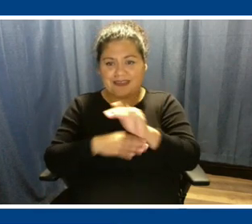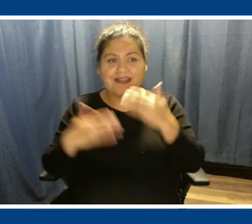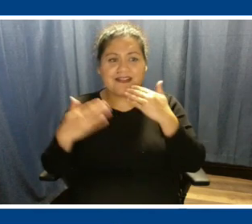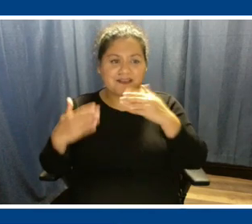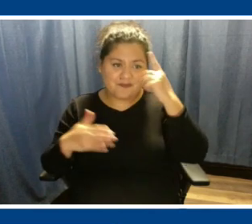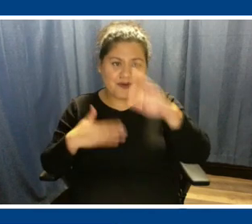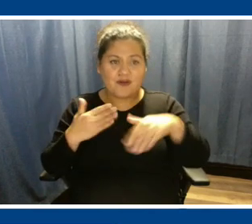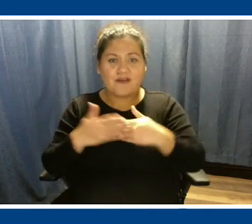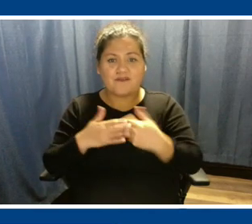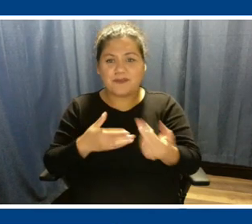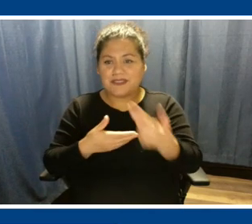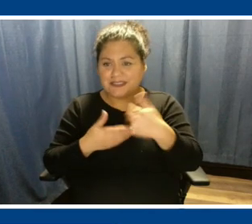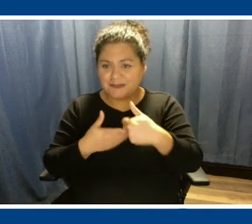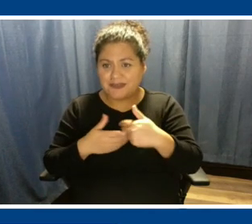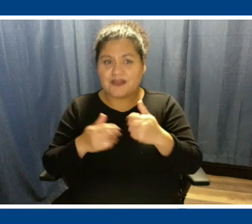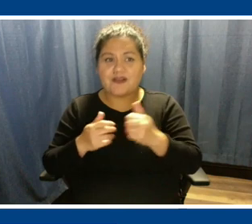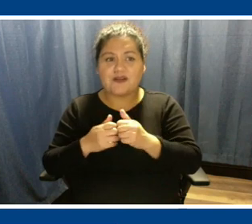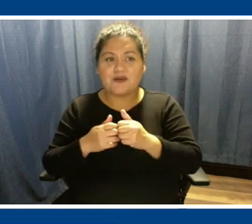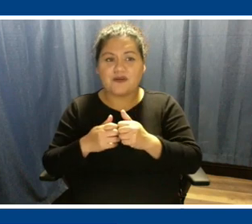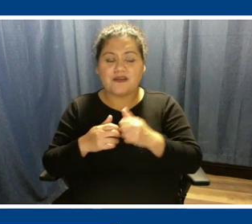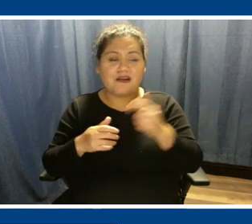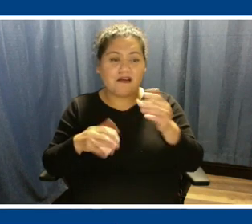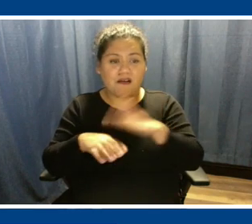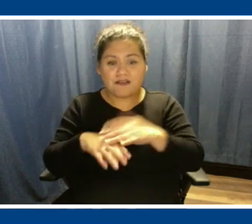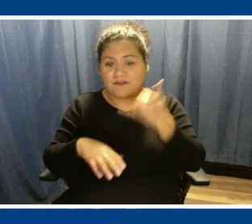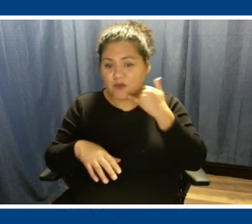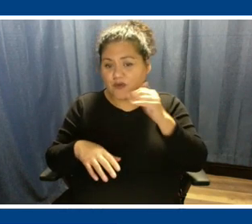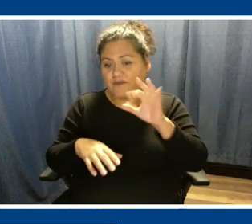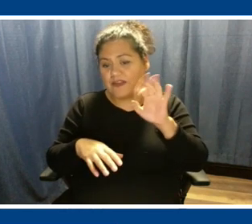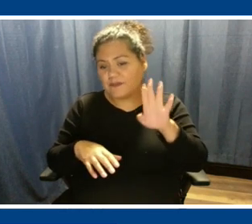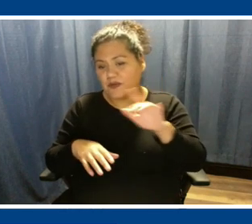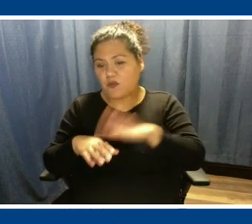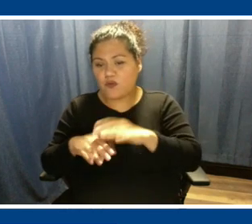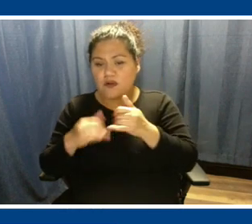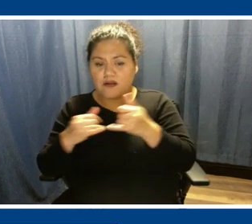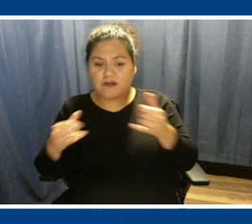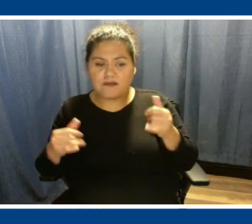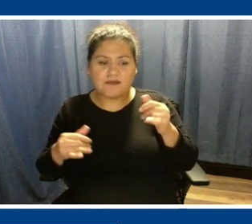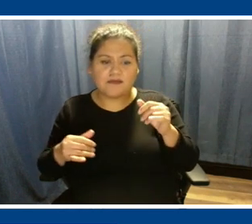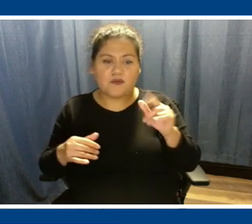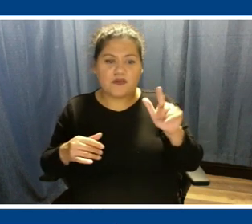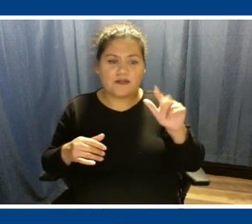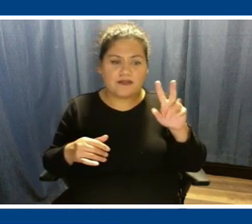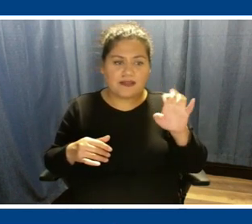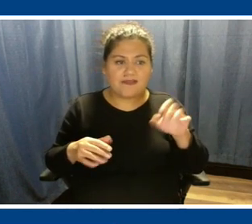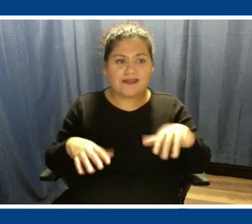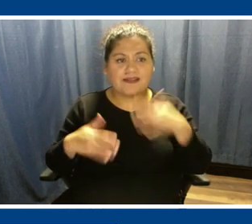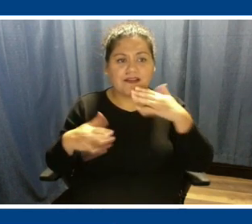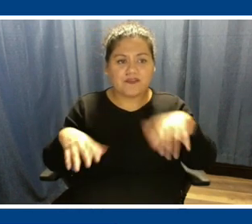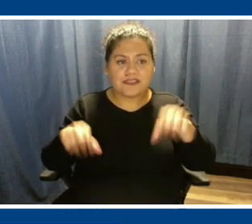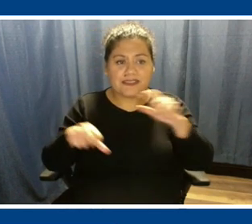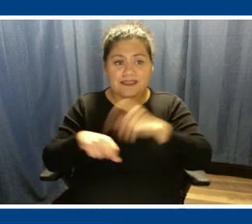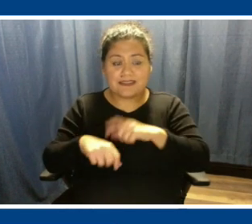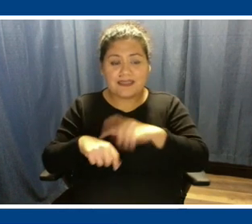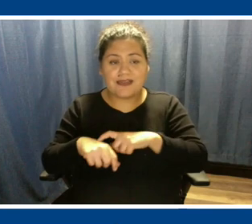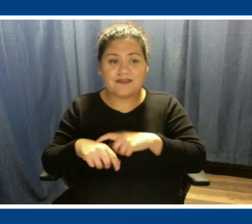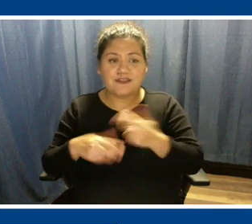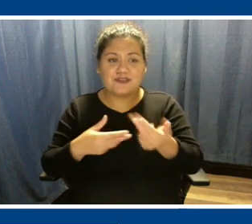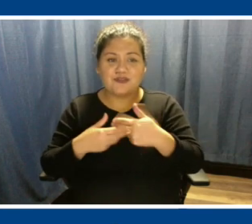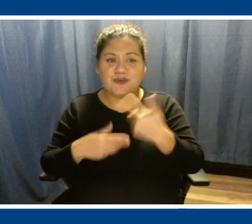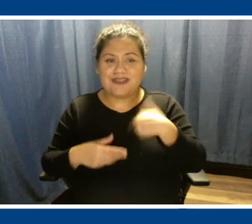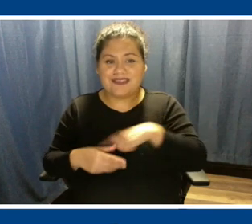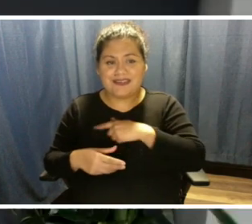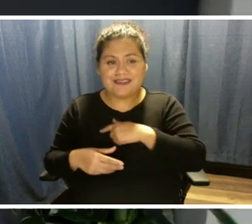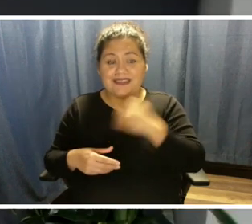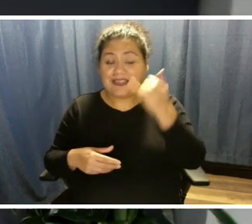participating, whether it be on the phone or on Facebook or on live. And thank you for taking the time to join us. If you